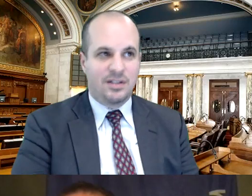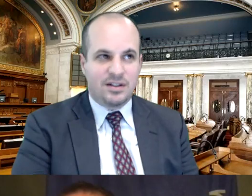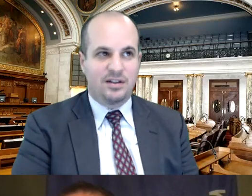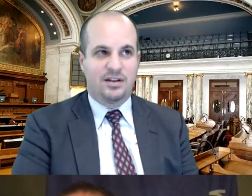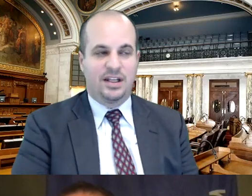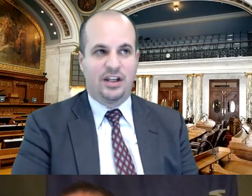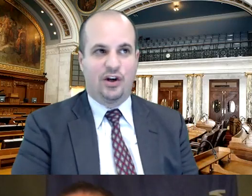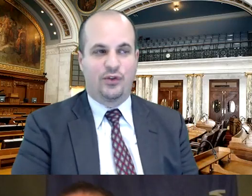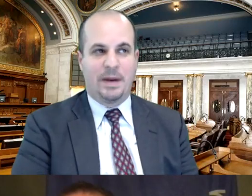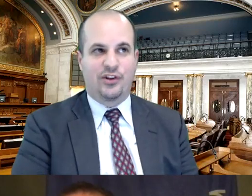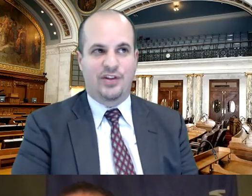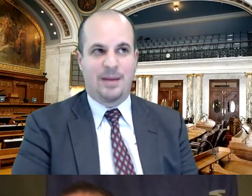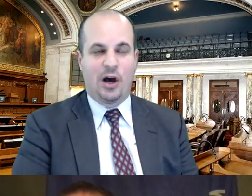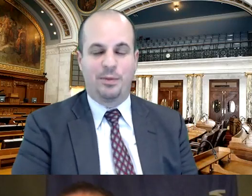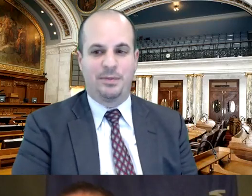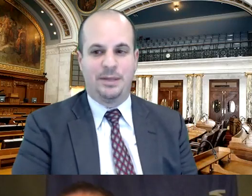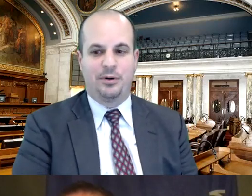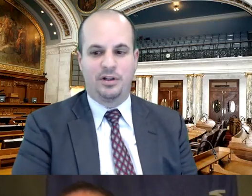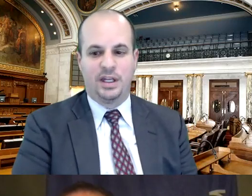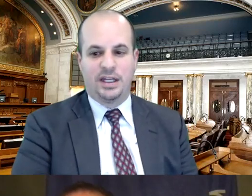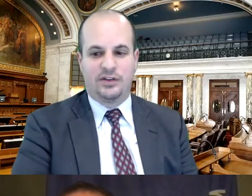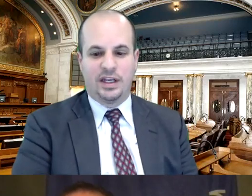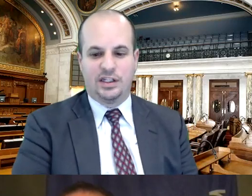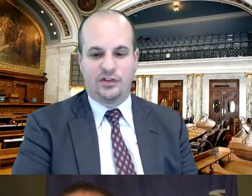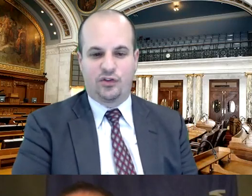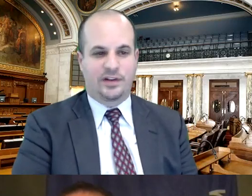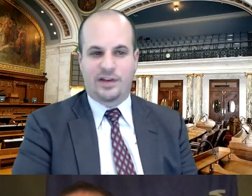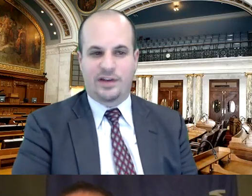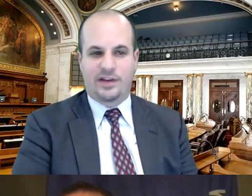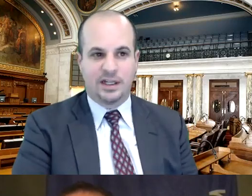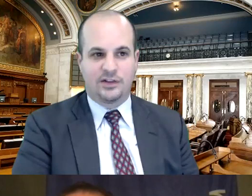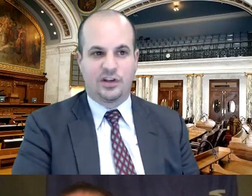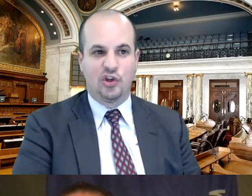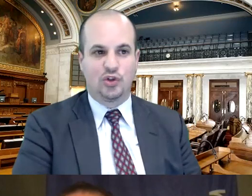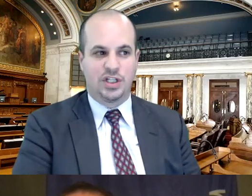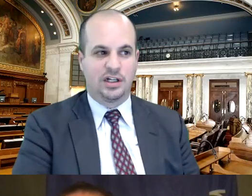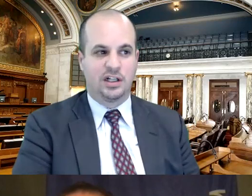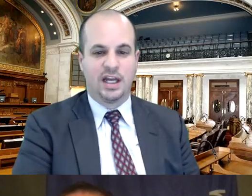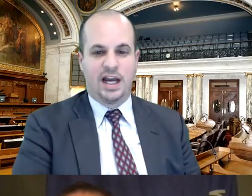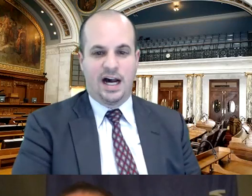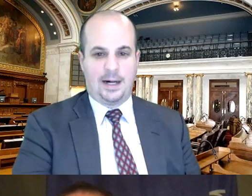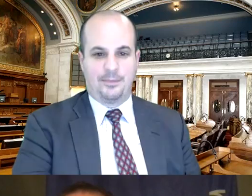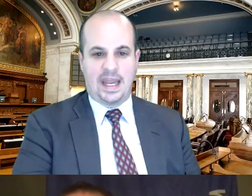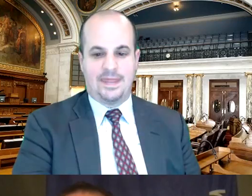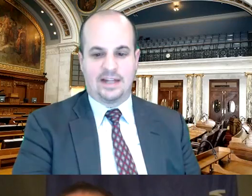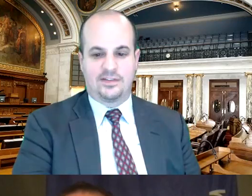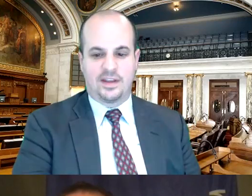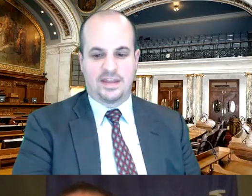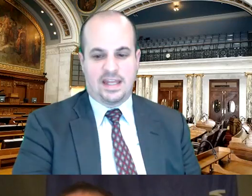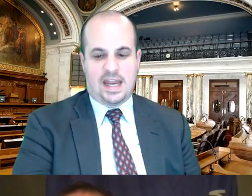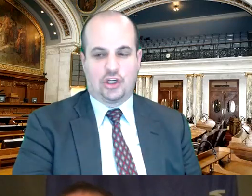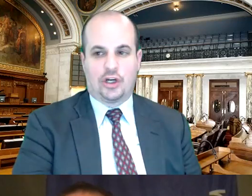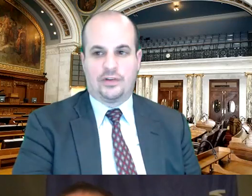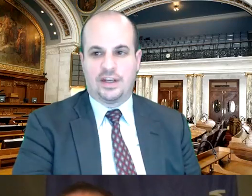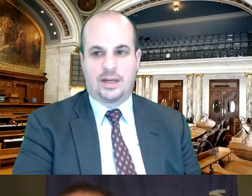you know spending their time helping people is a strict upgrade and it's a huge deal um and that's